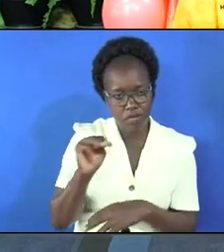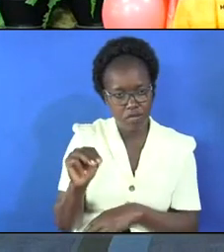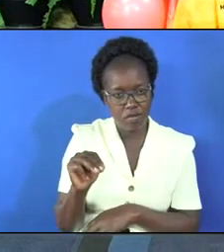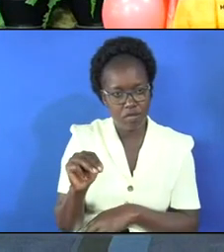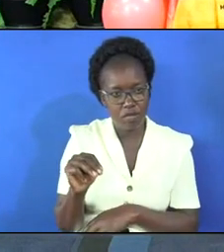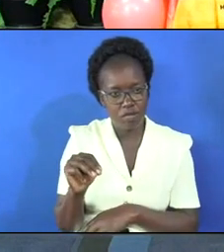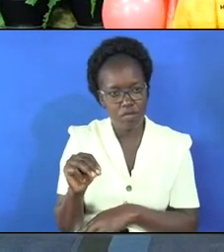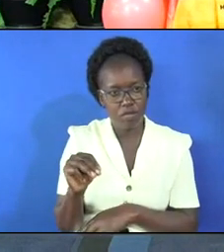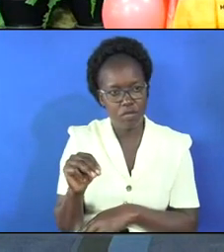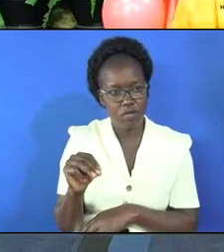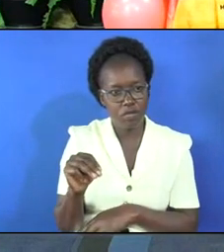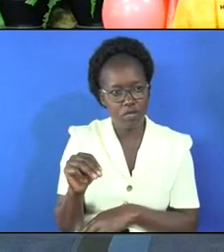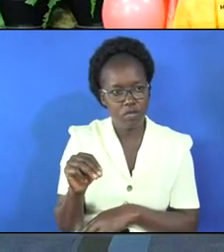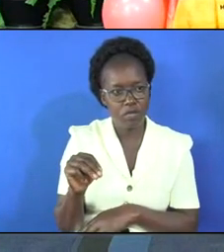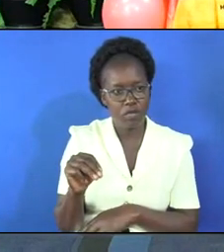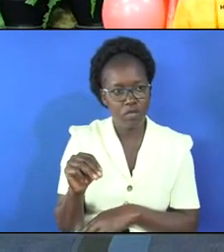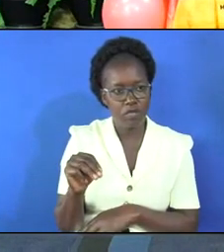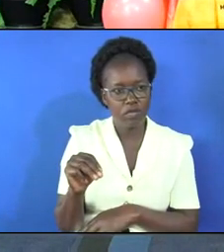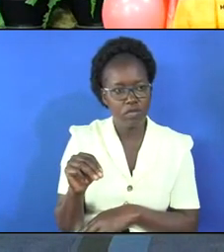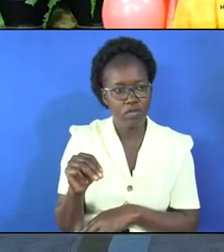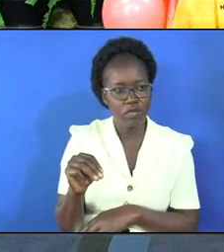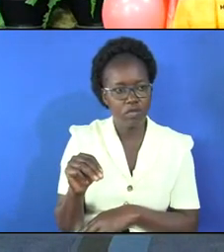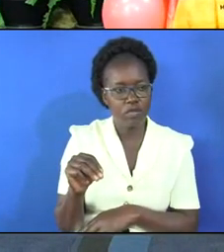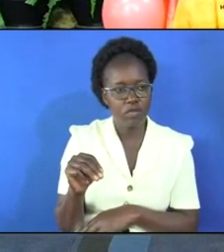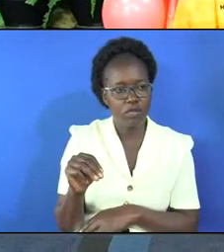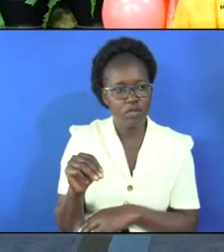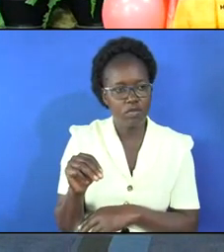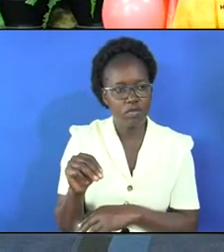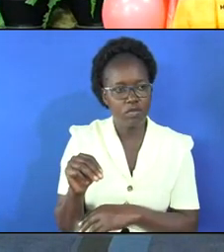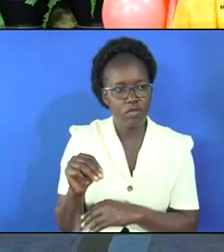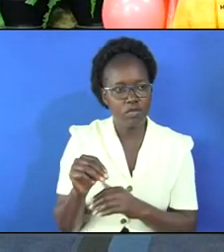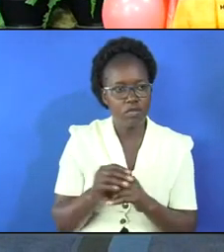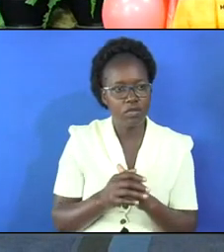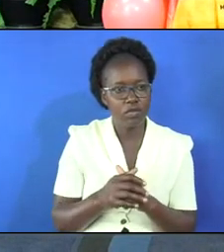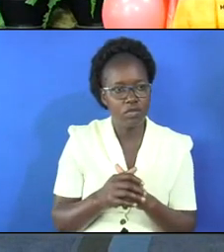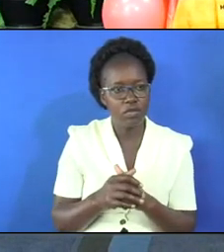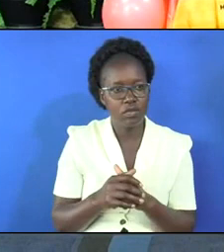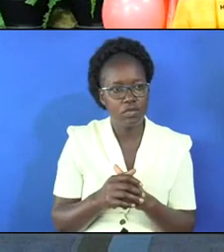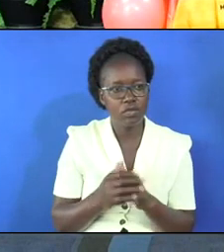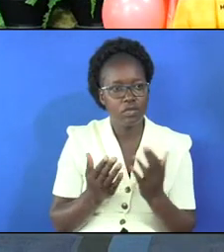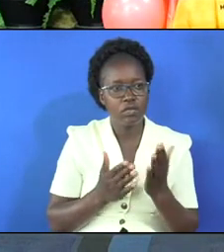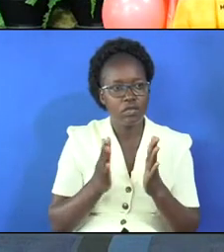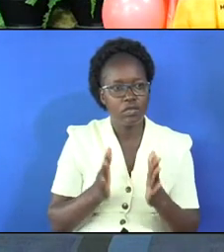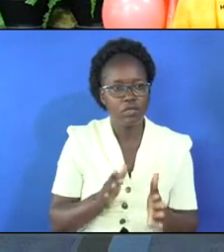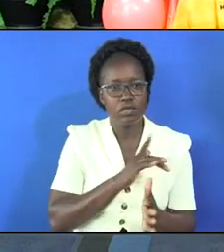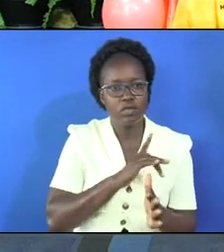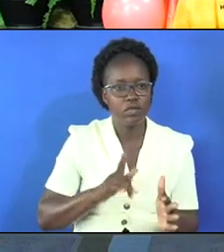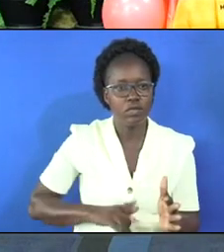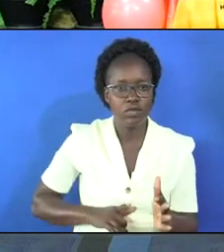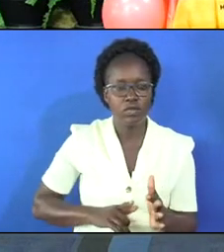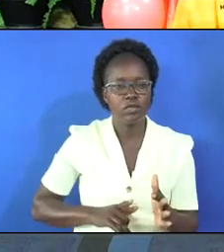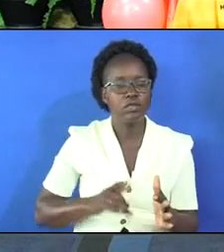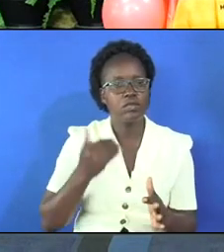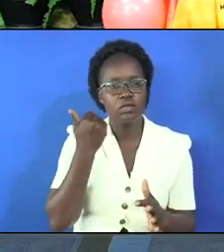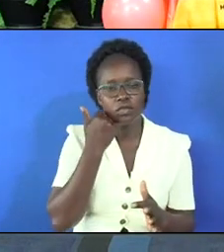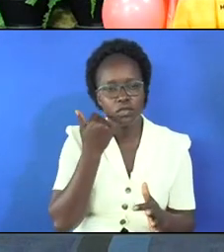for this prayer item the servant of the Lord is saying